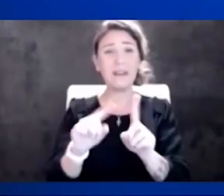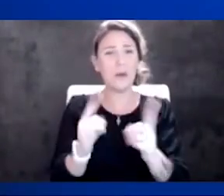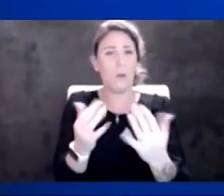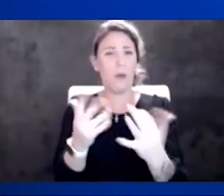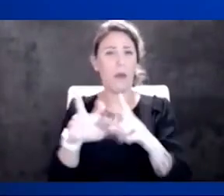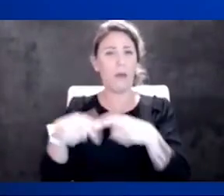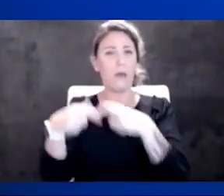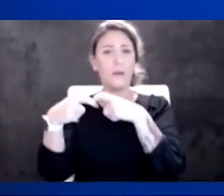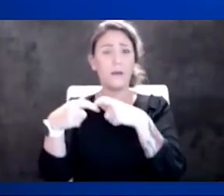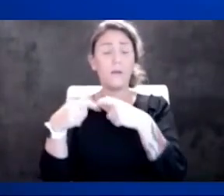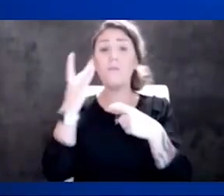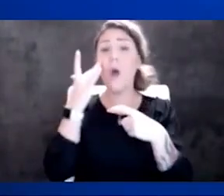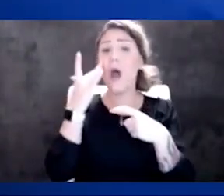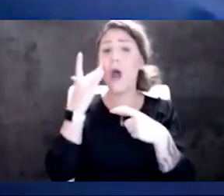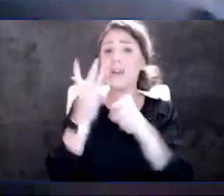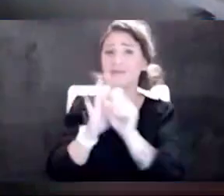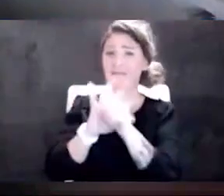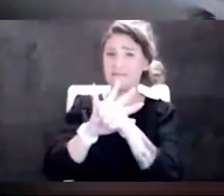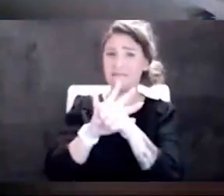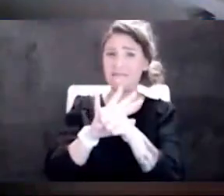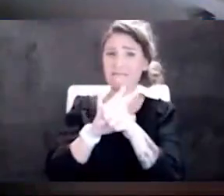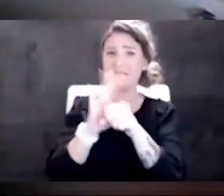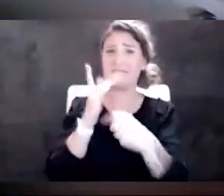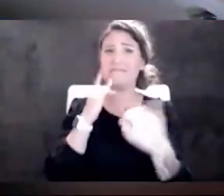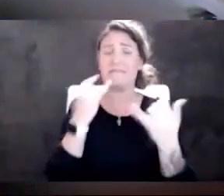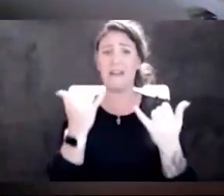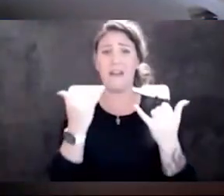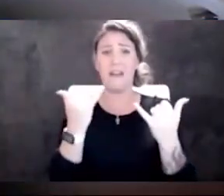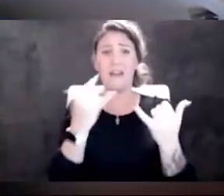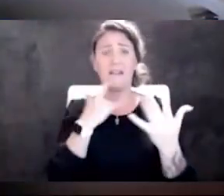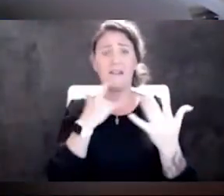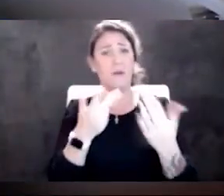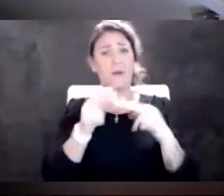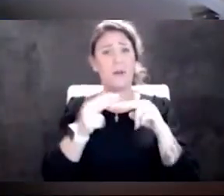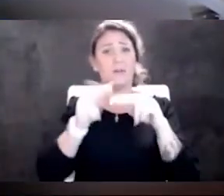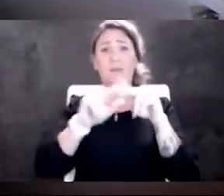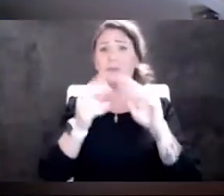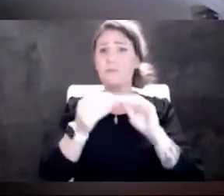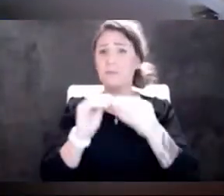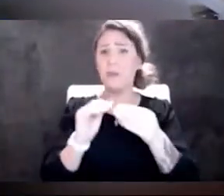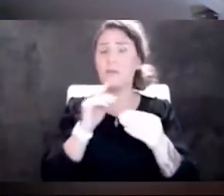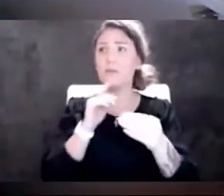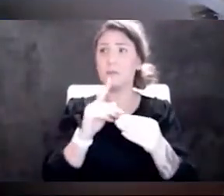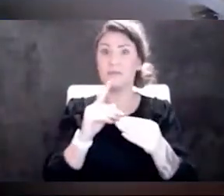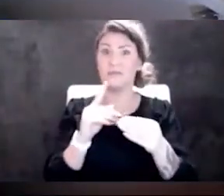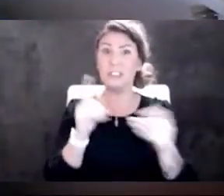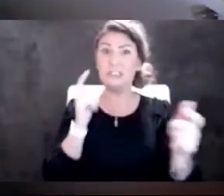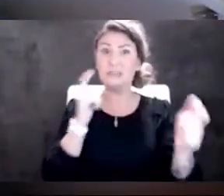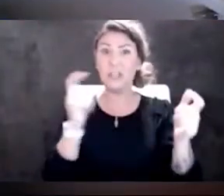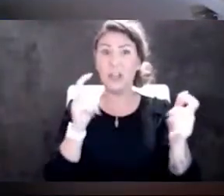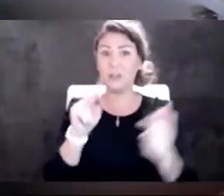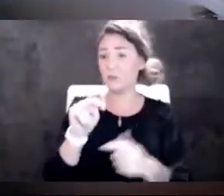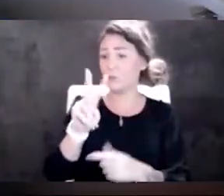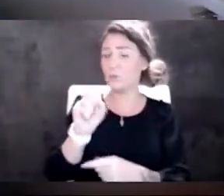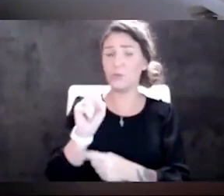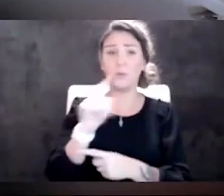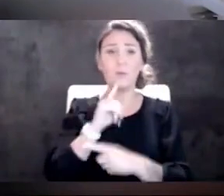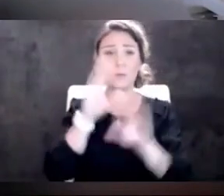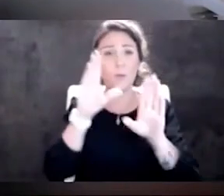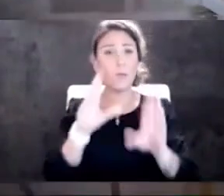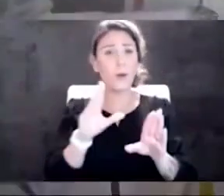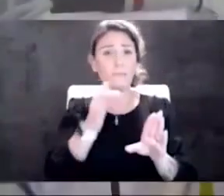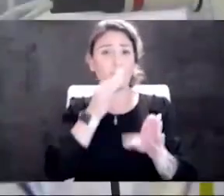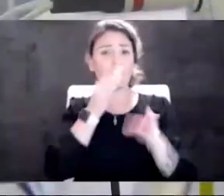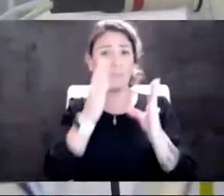pandemic kind of took precedence. It's a pretty big news week, and we wanted to hit some stuff around that. We've got some great experts here to have that conversation.